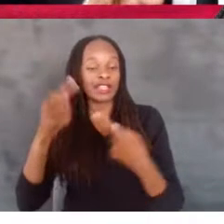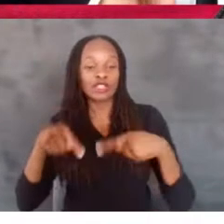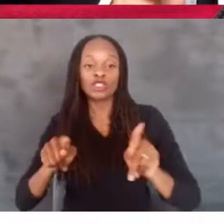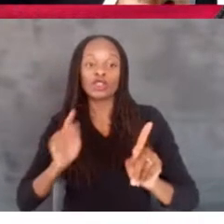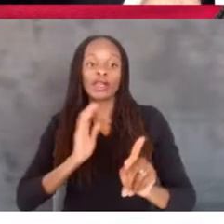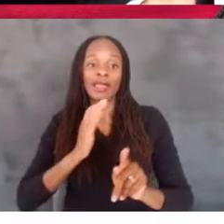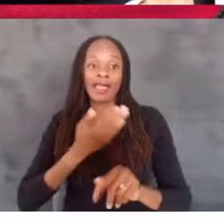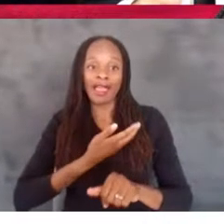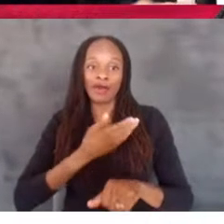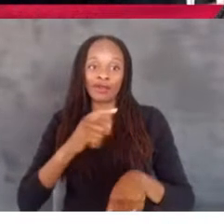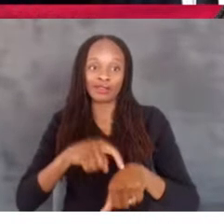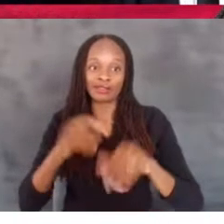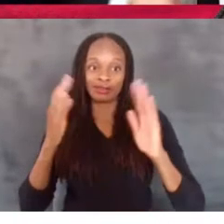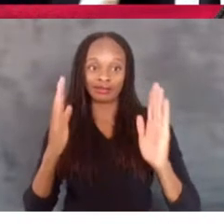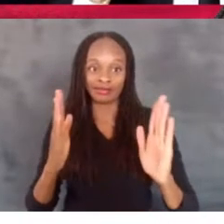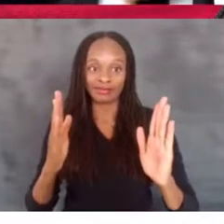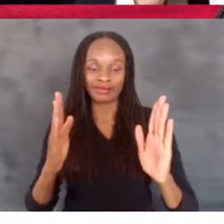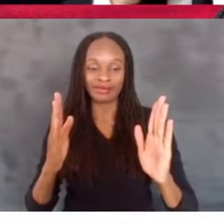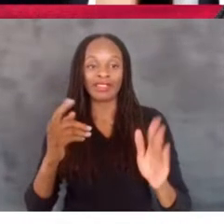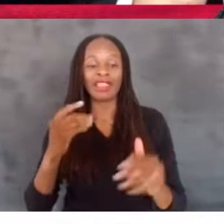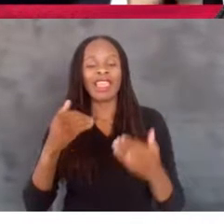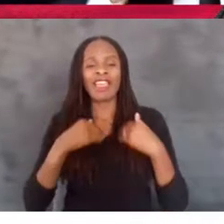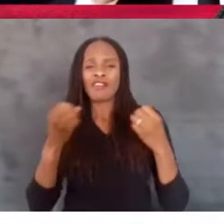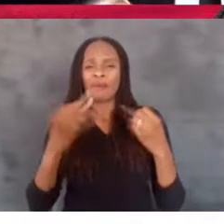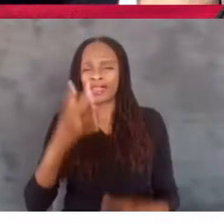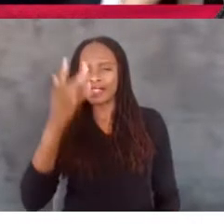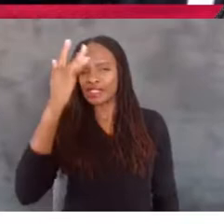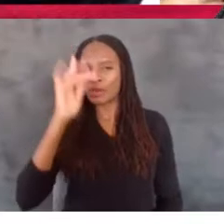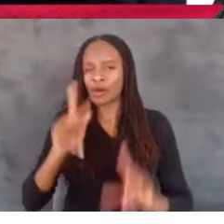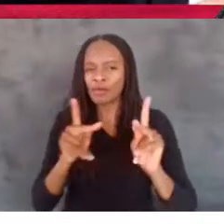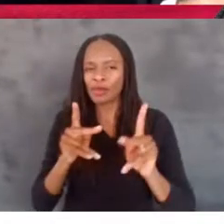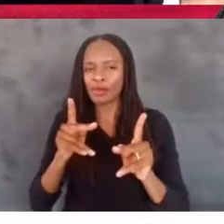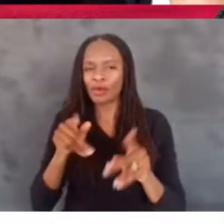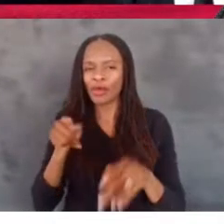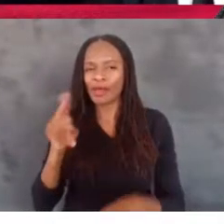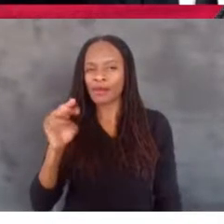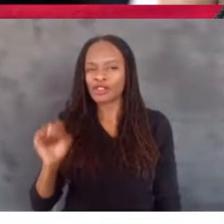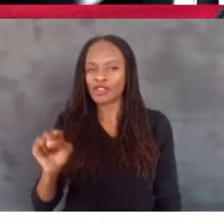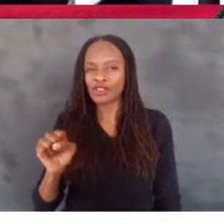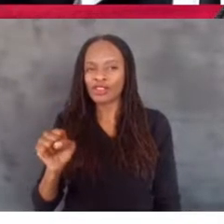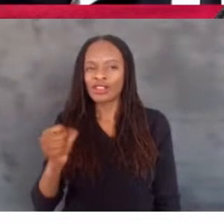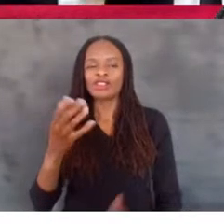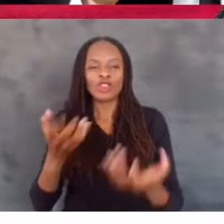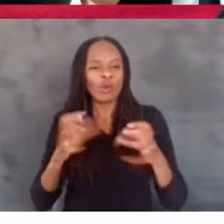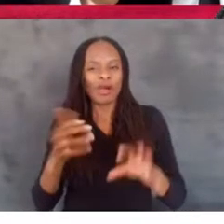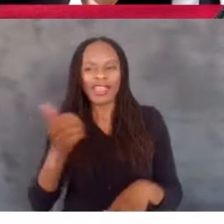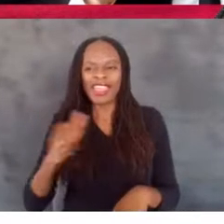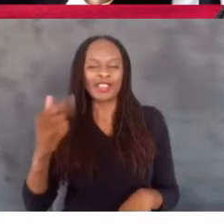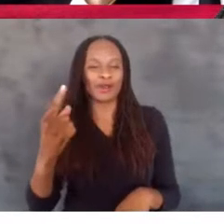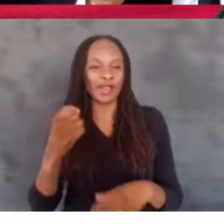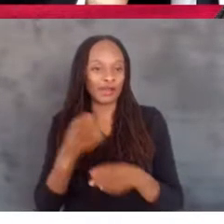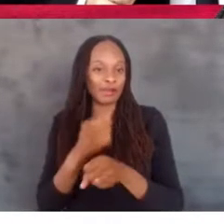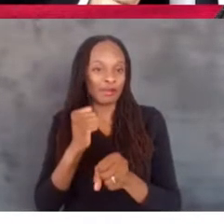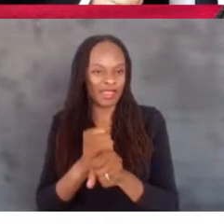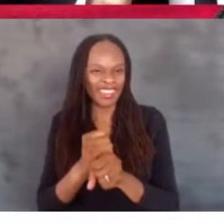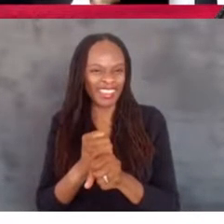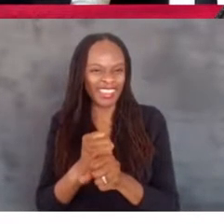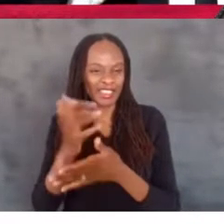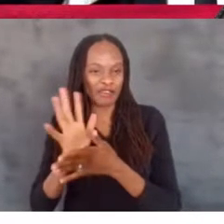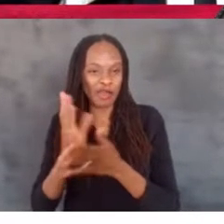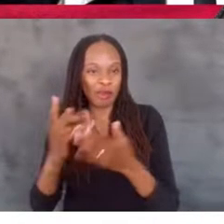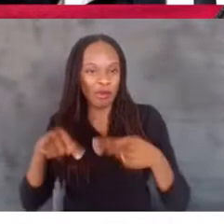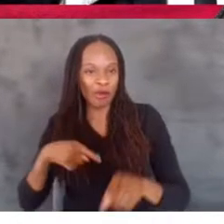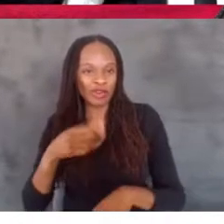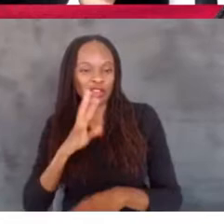smart people at Microsoft. And I don't want anybody out there making a film as we're talking because you don't have the assignment yet. So